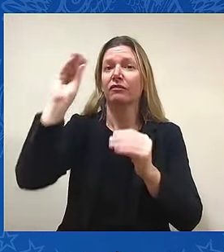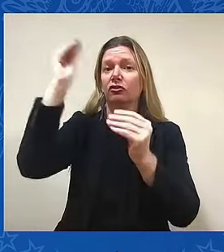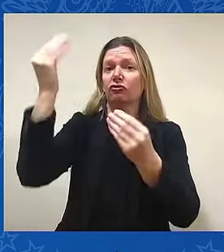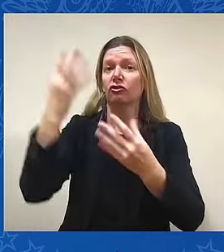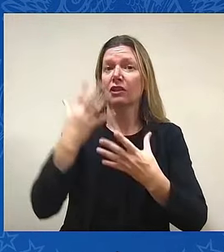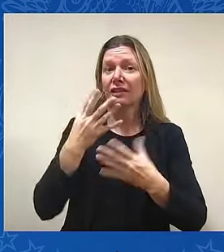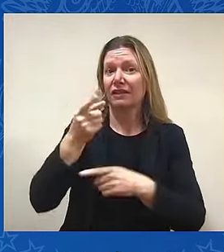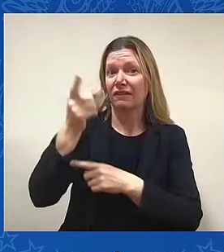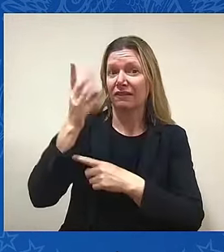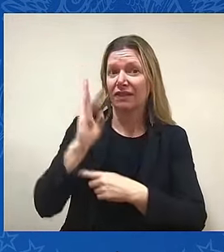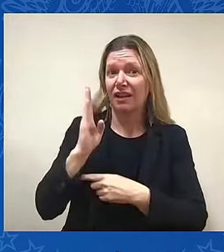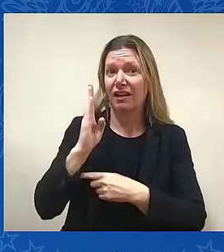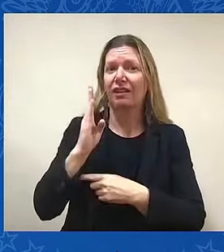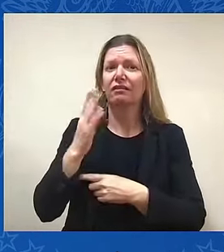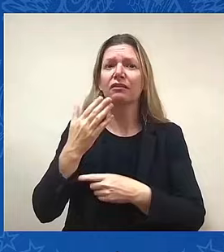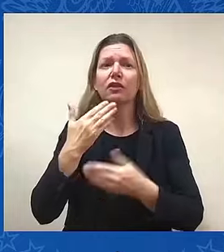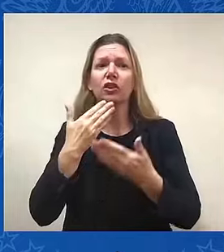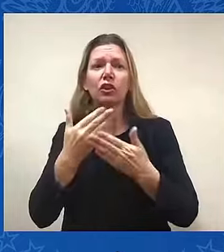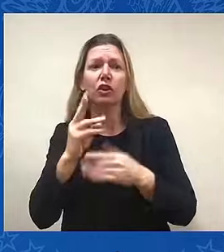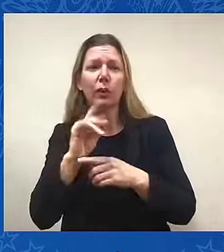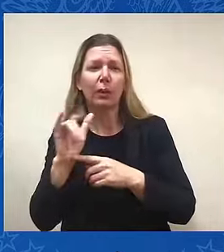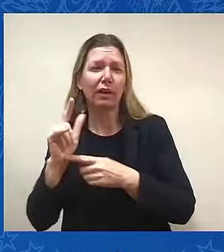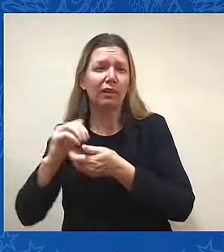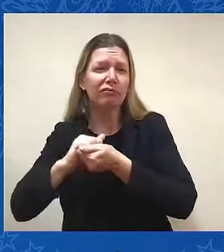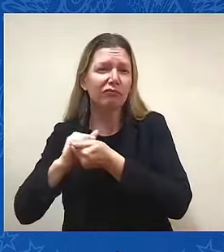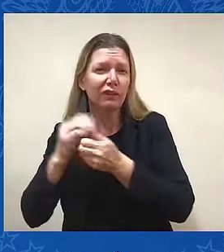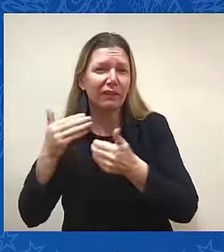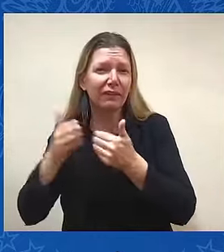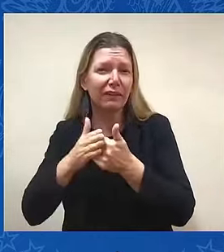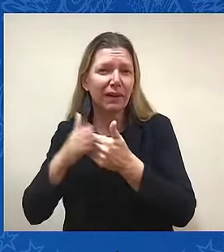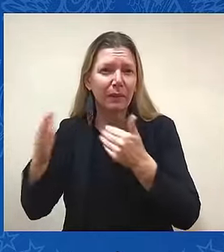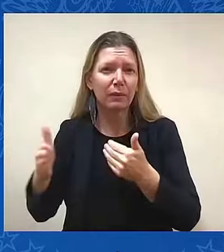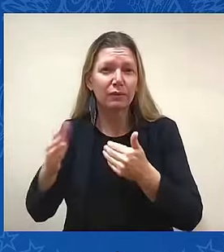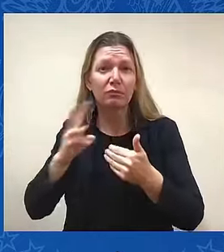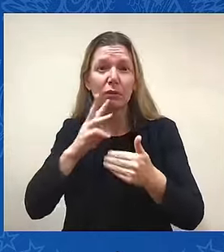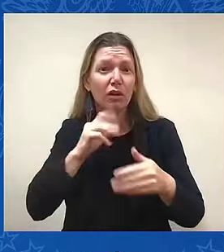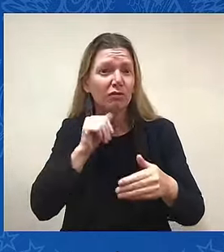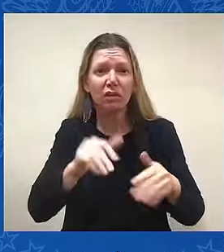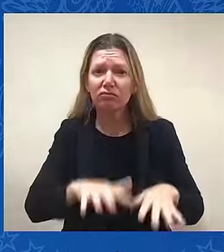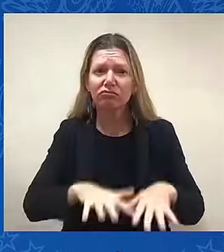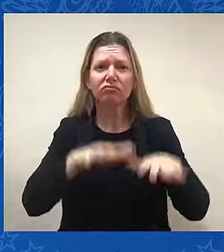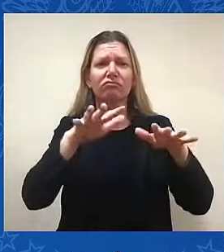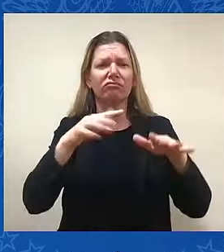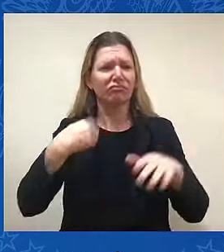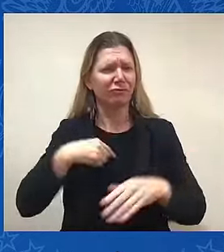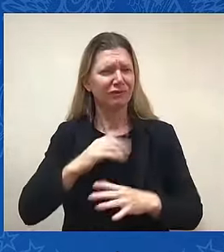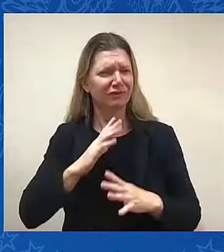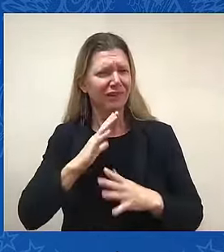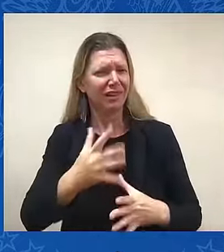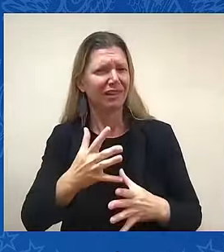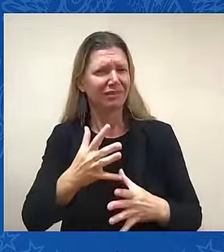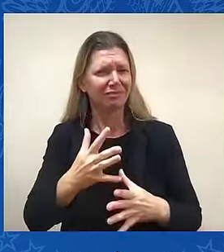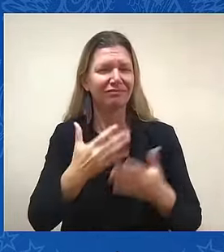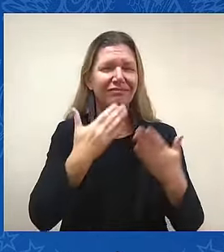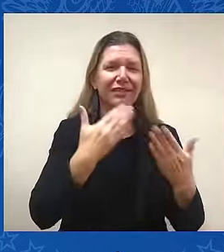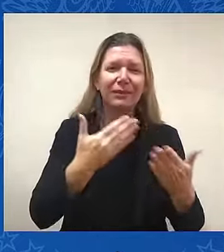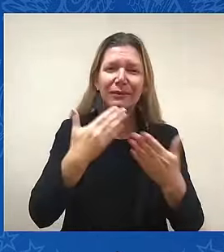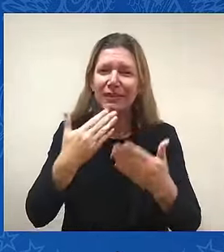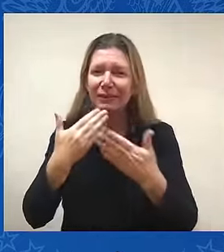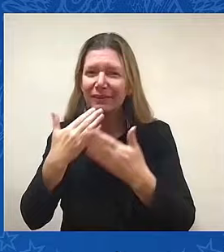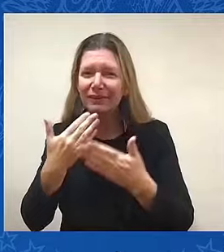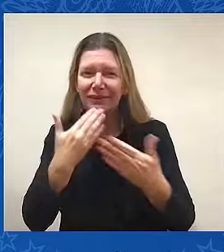I want to say it right now. You want to go that way? You want that way? I'll go this way?